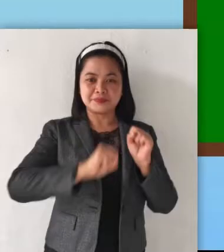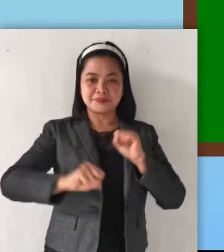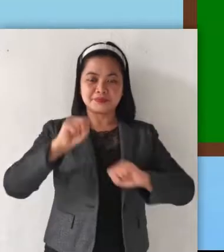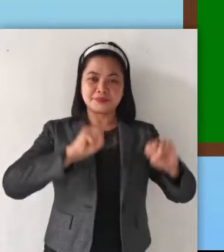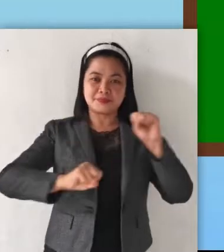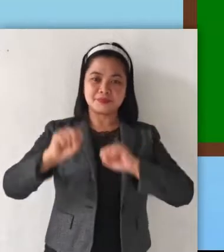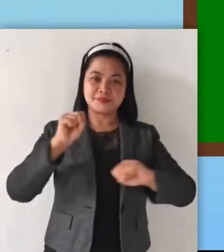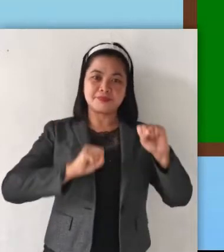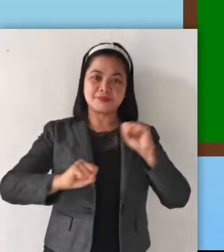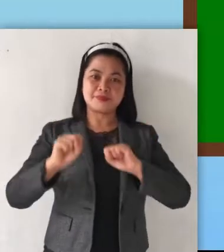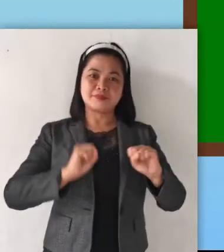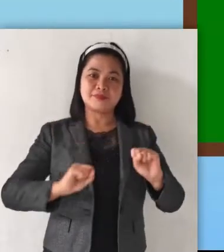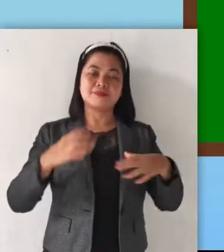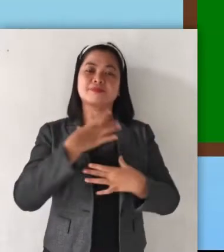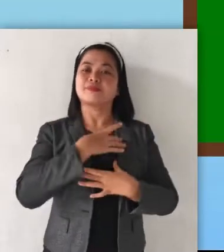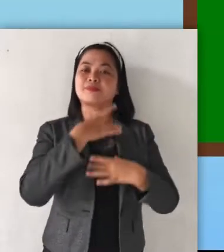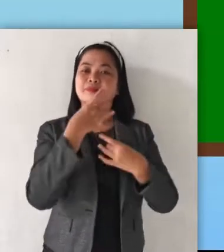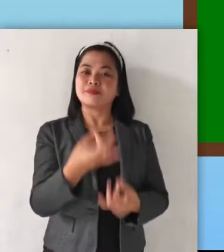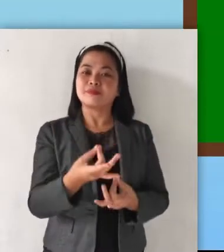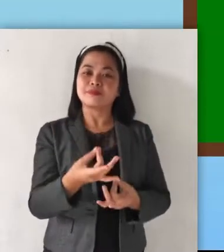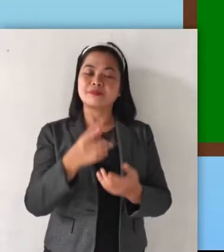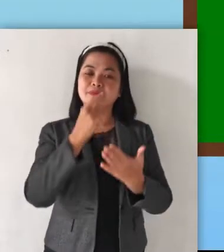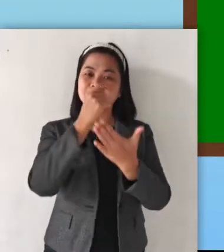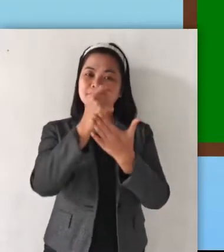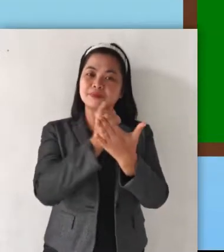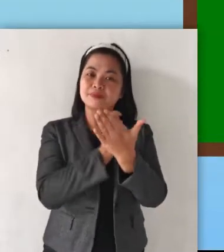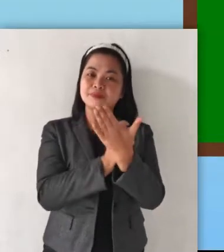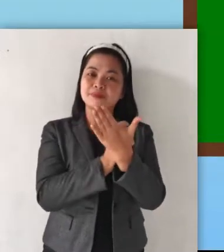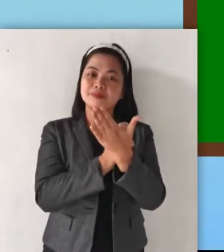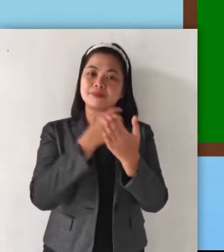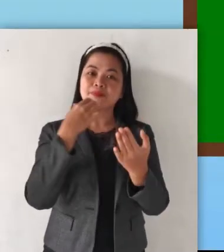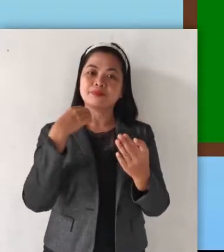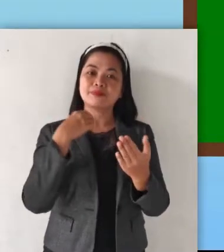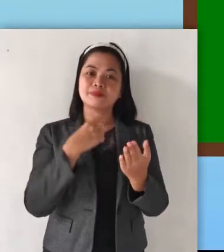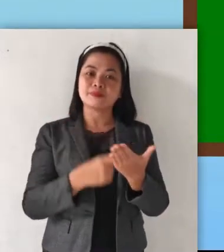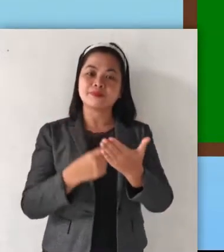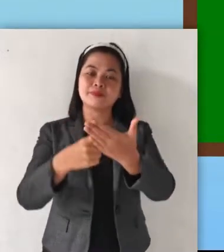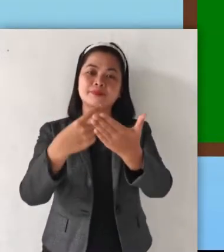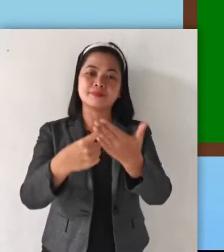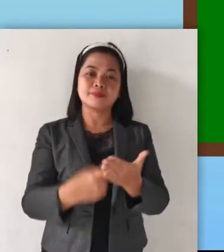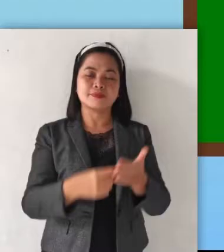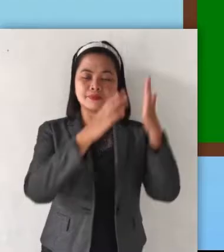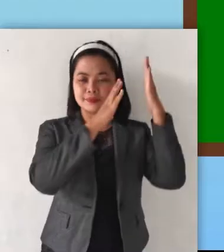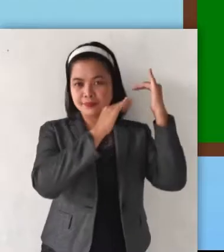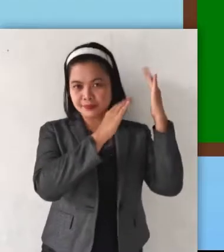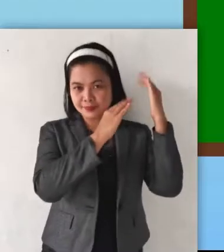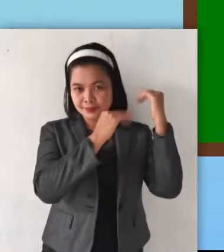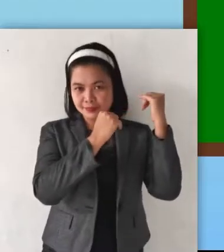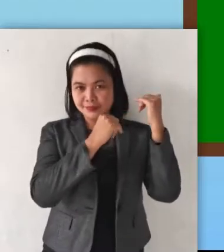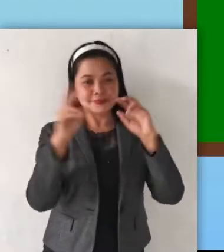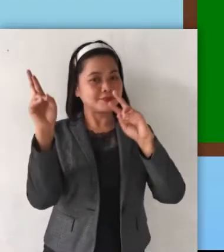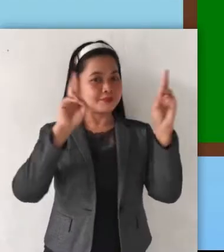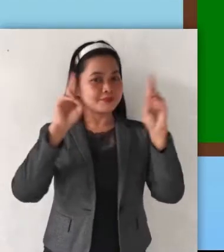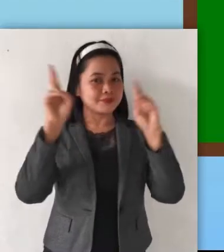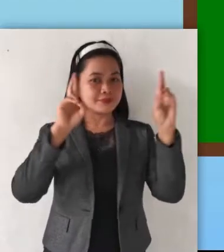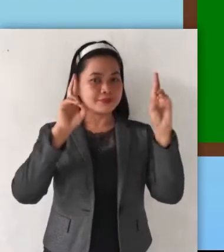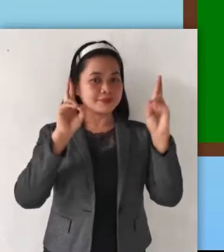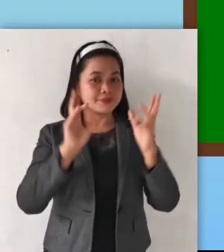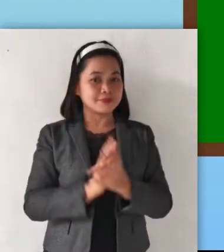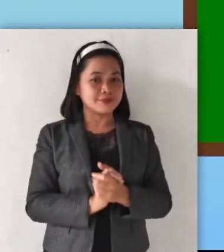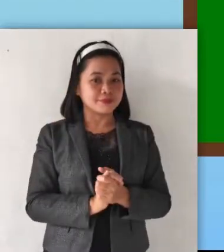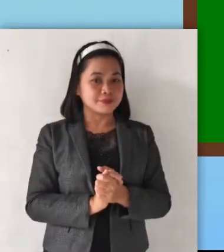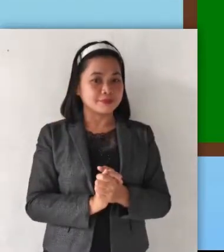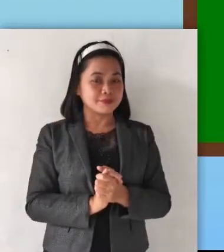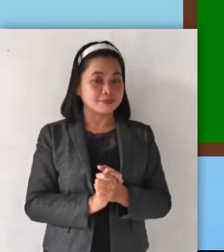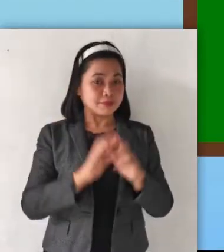We have interesting topics to discuss today, so I hope everyone is ready. Have